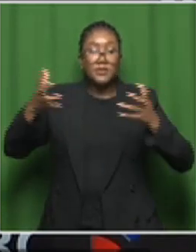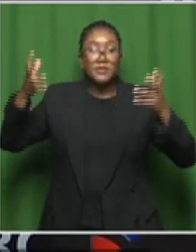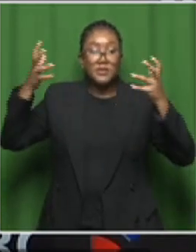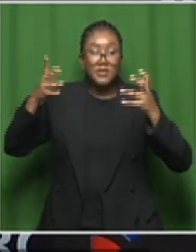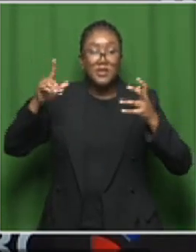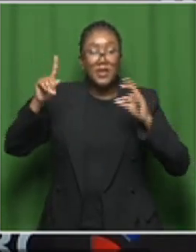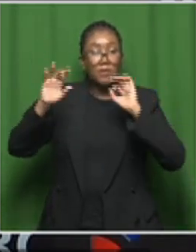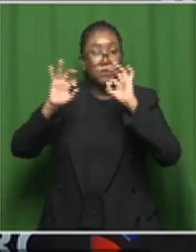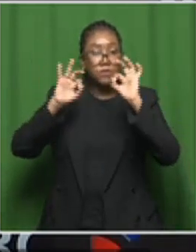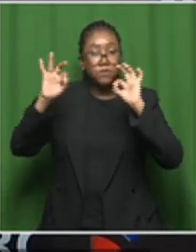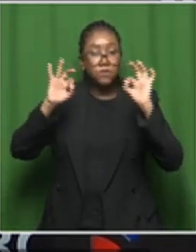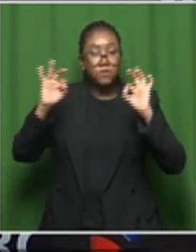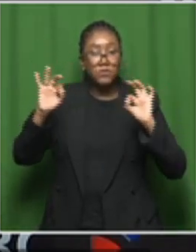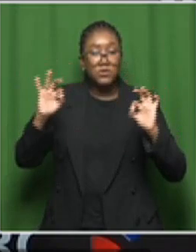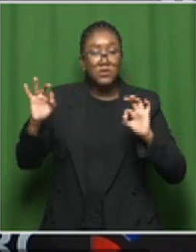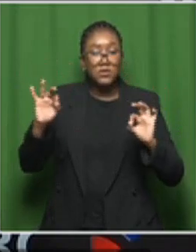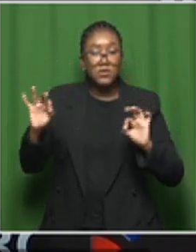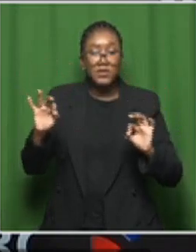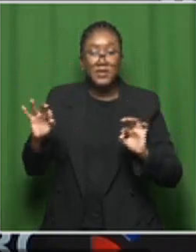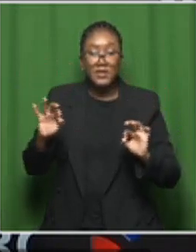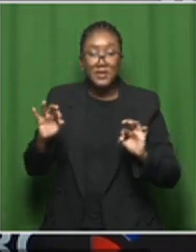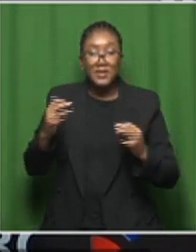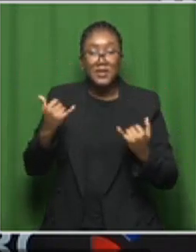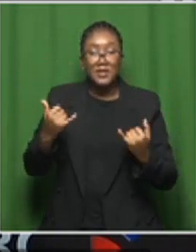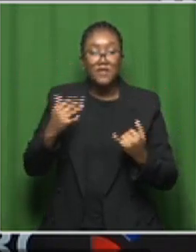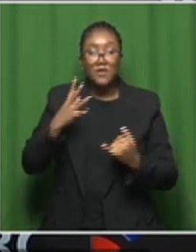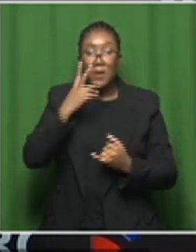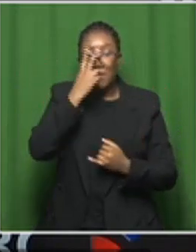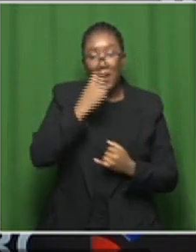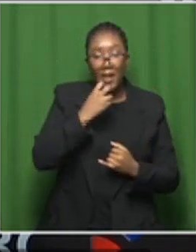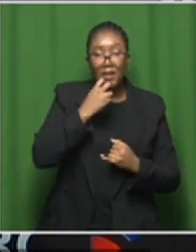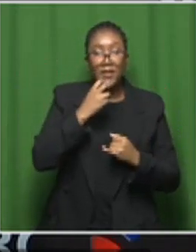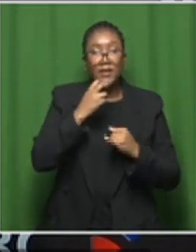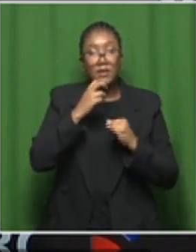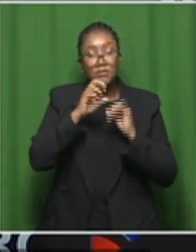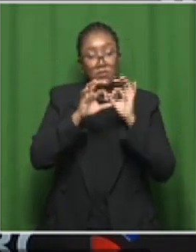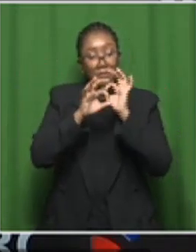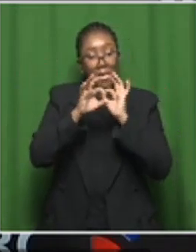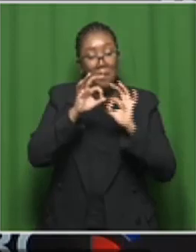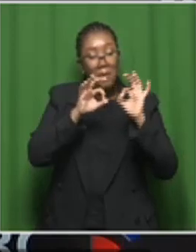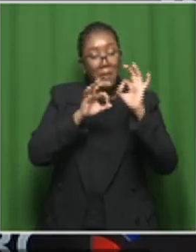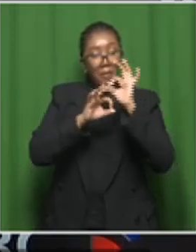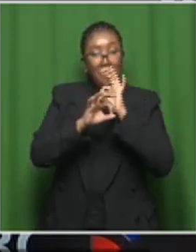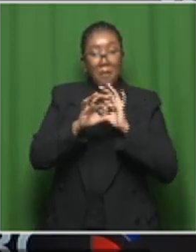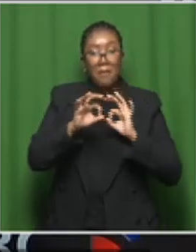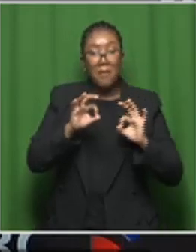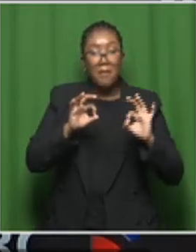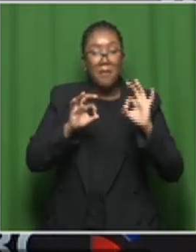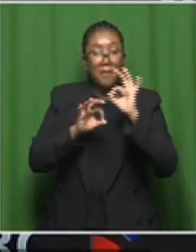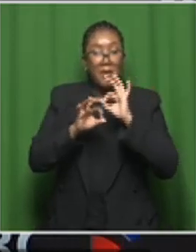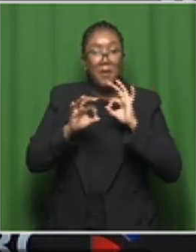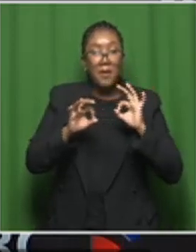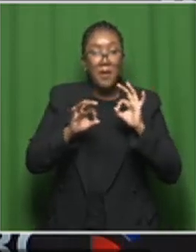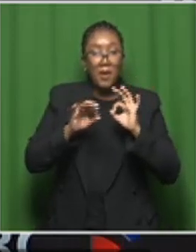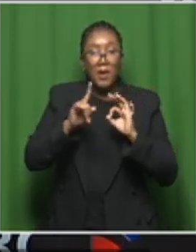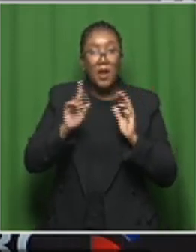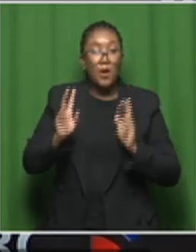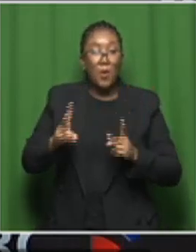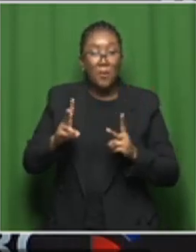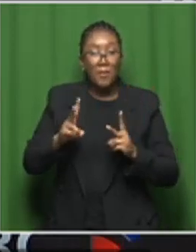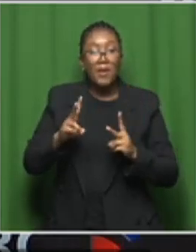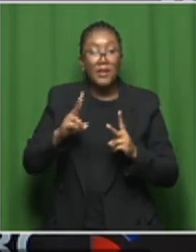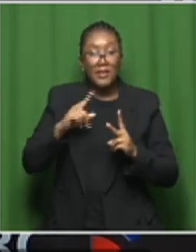radio galaxies, of course, a collection of black holes. And normally they are quite straight.